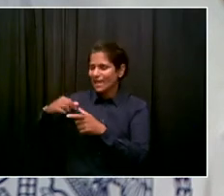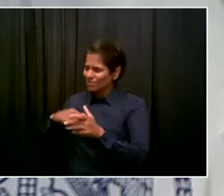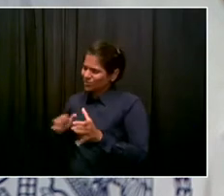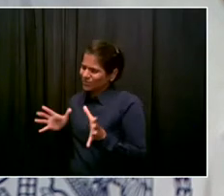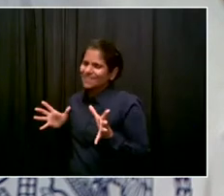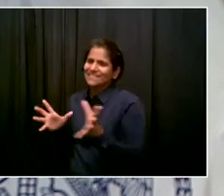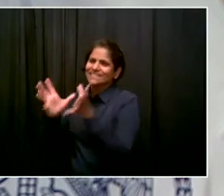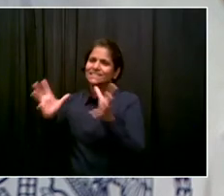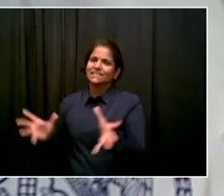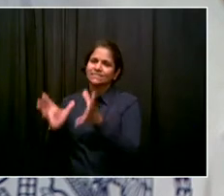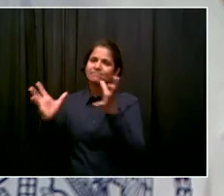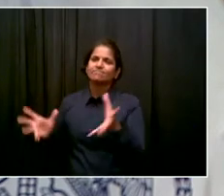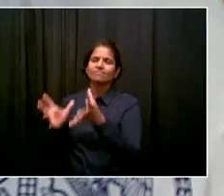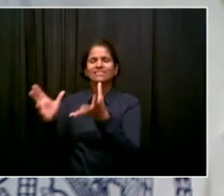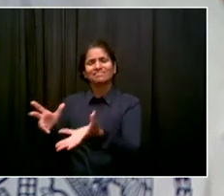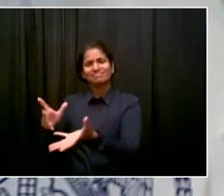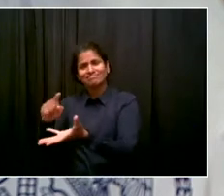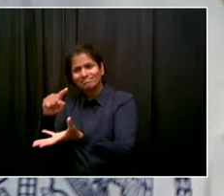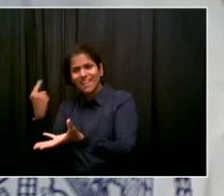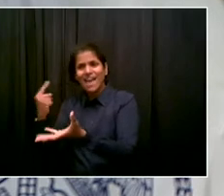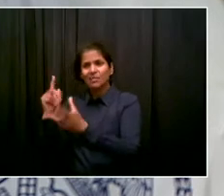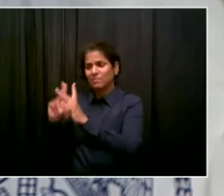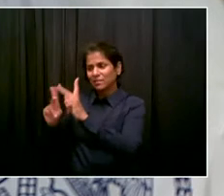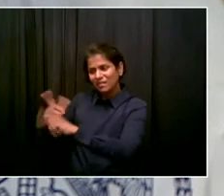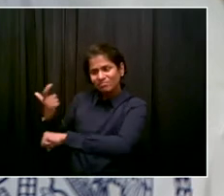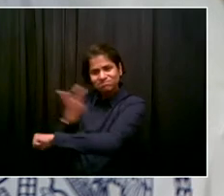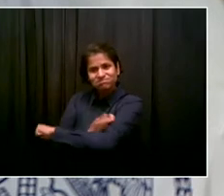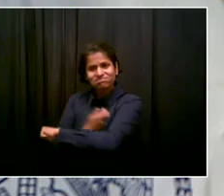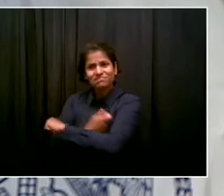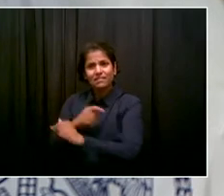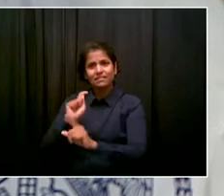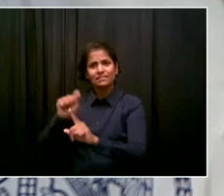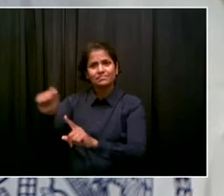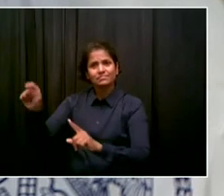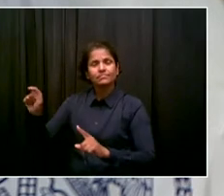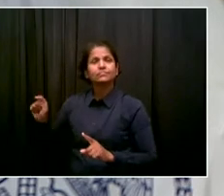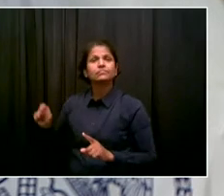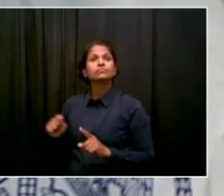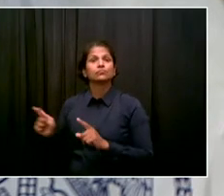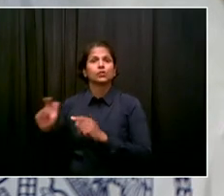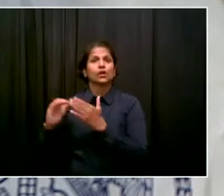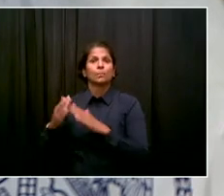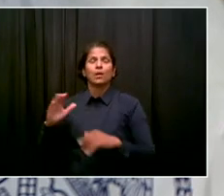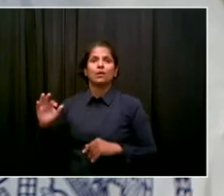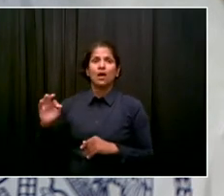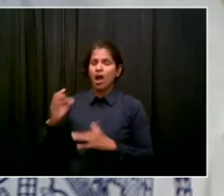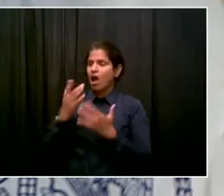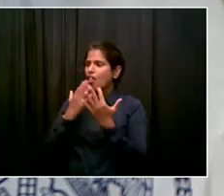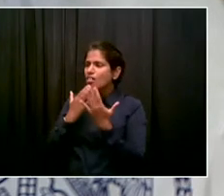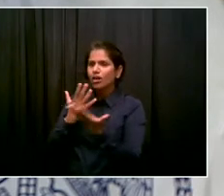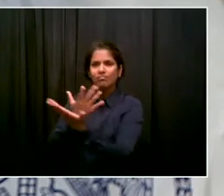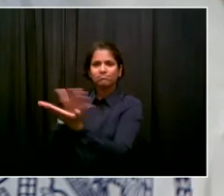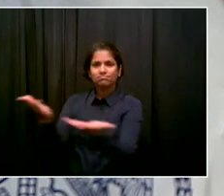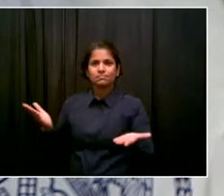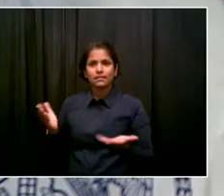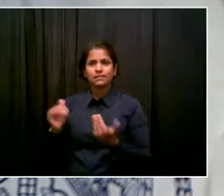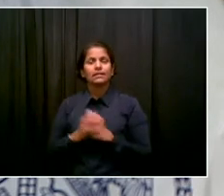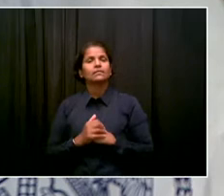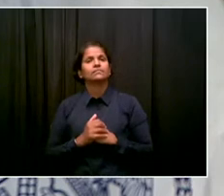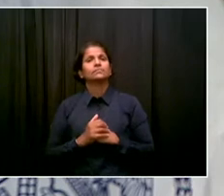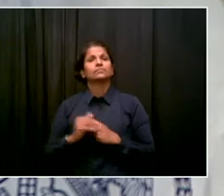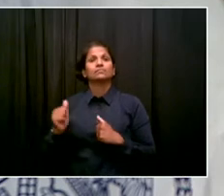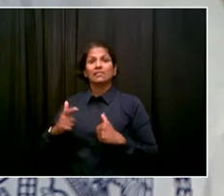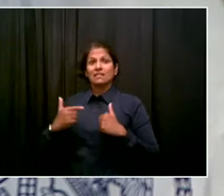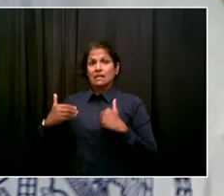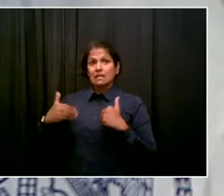are focused in communities of color, particularly on young people more and more, because we think that's a tremendous area to reach a lot